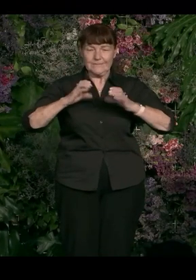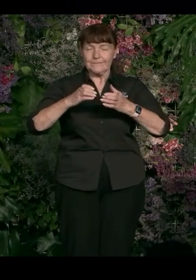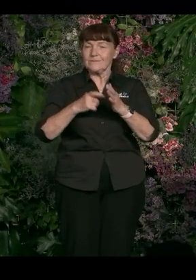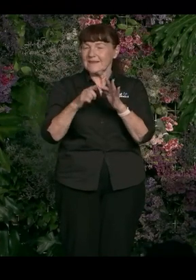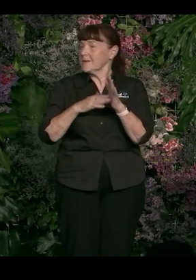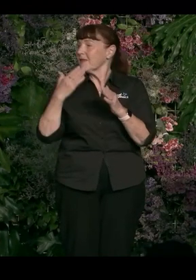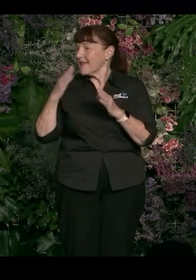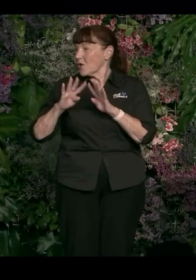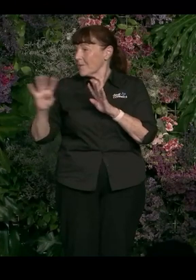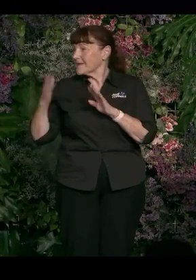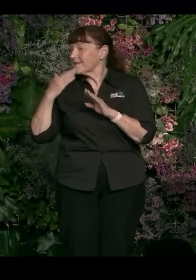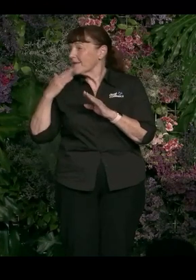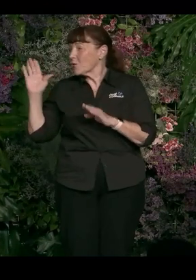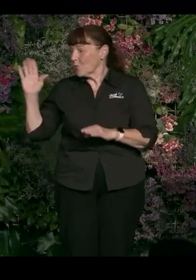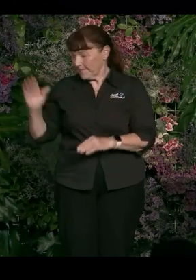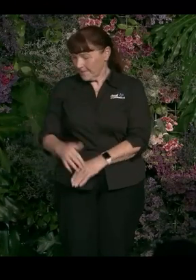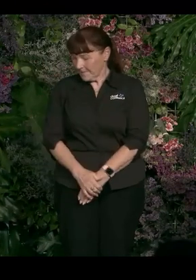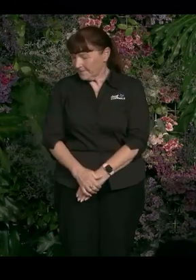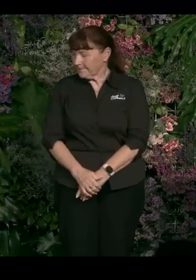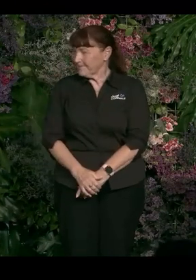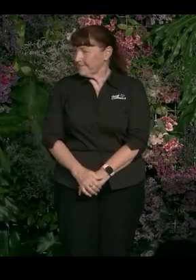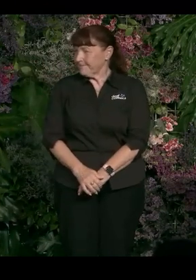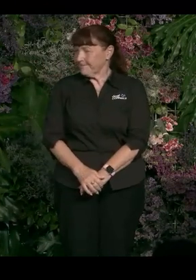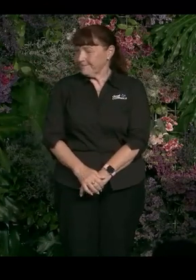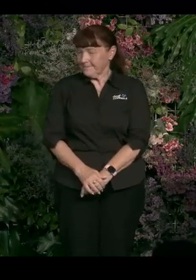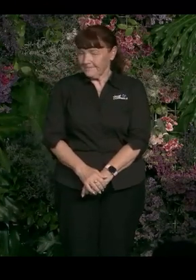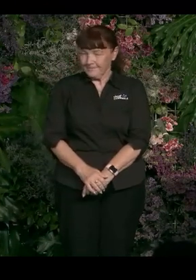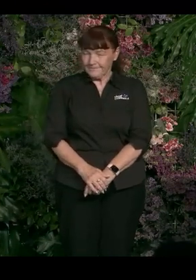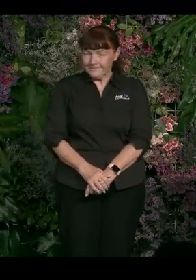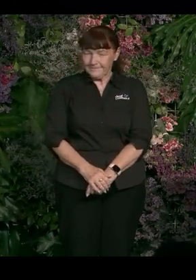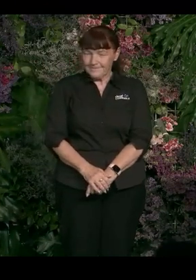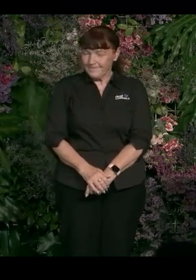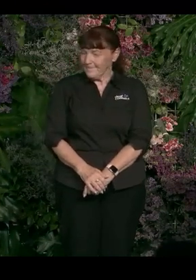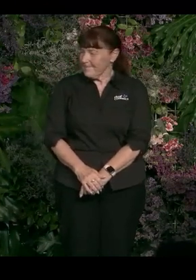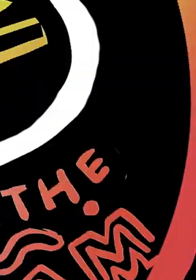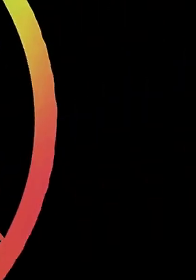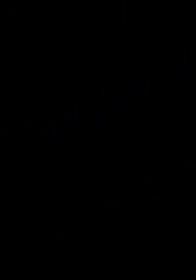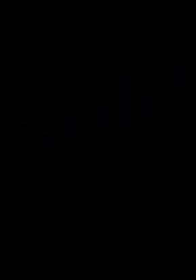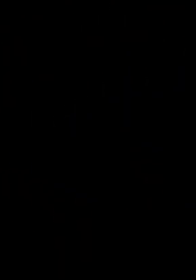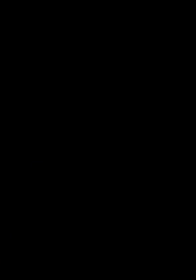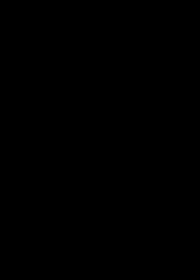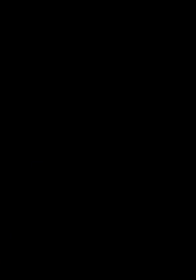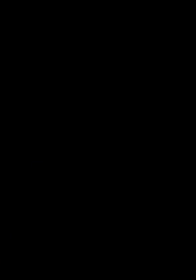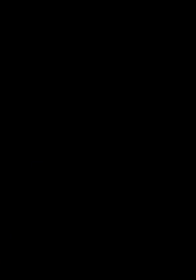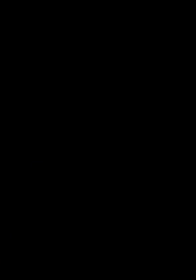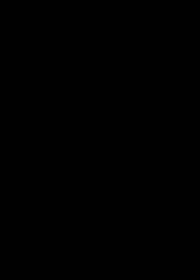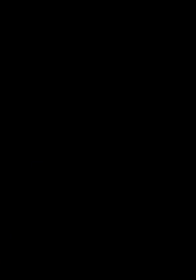thank you all and thank you panellists. Thank you. wonderful. you. Great job. Nice job. Take care.